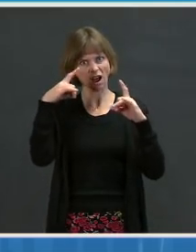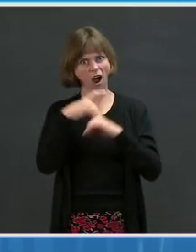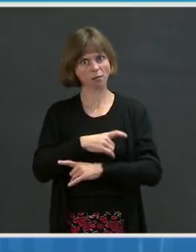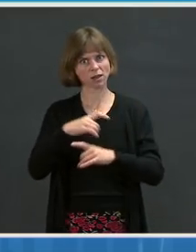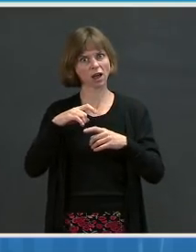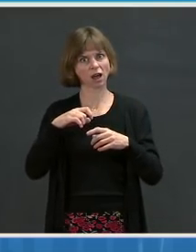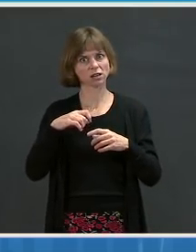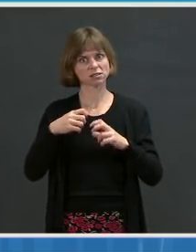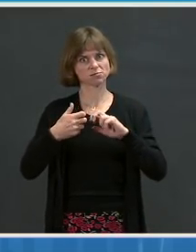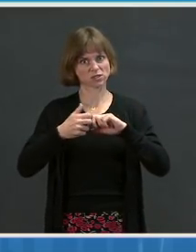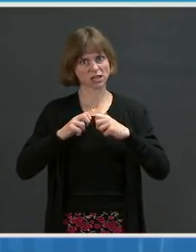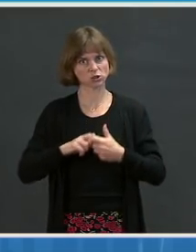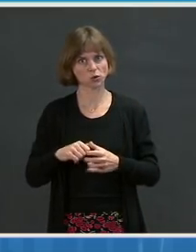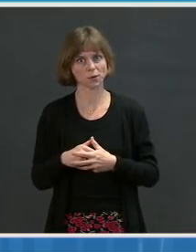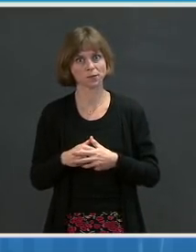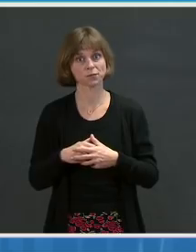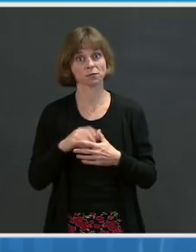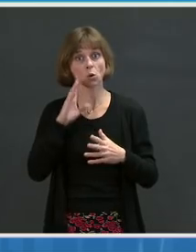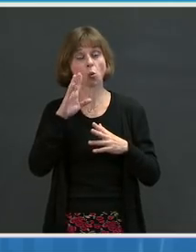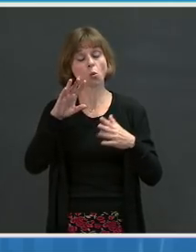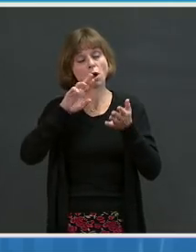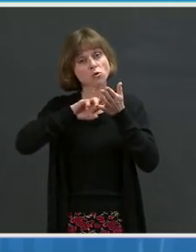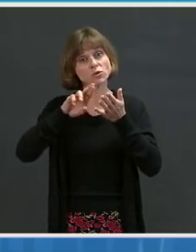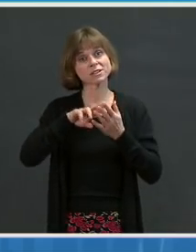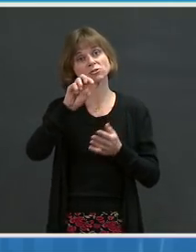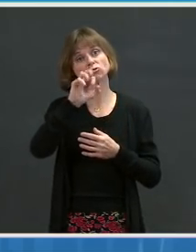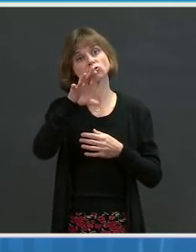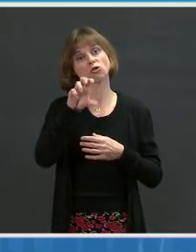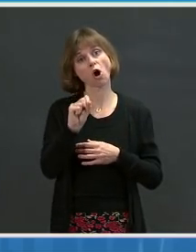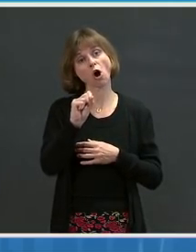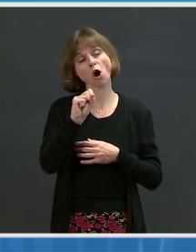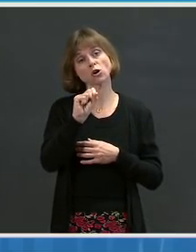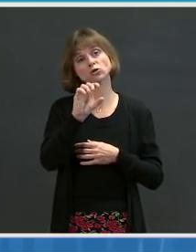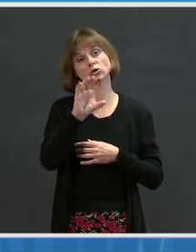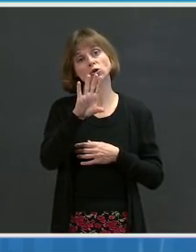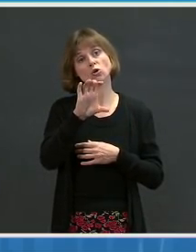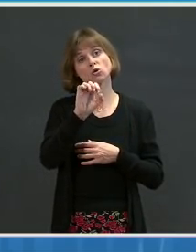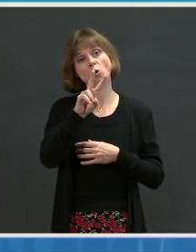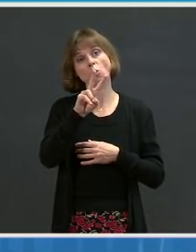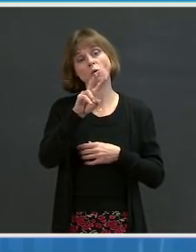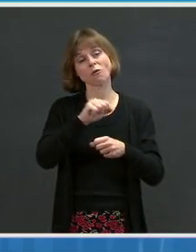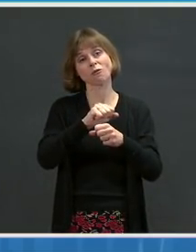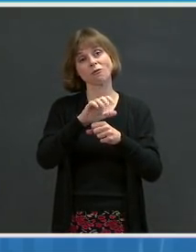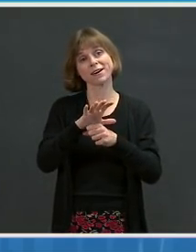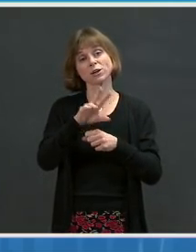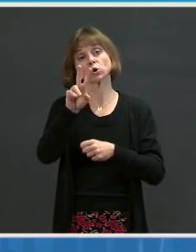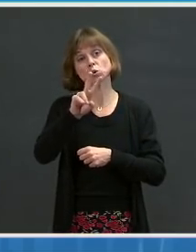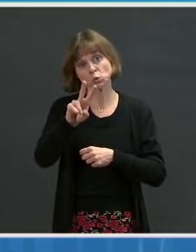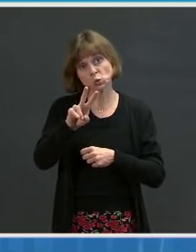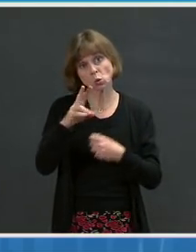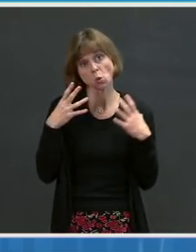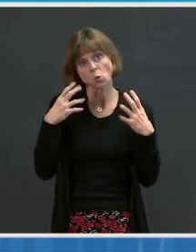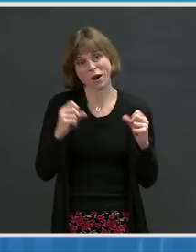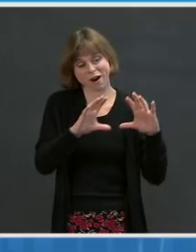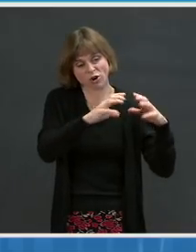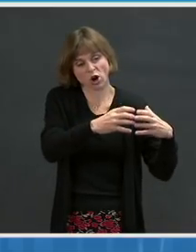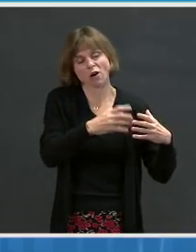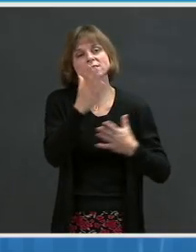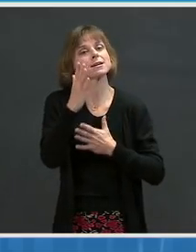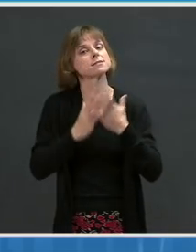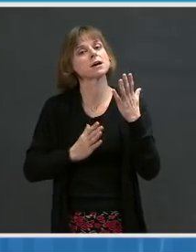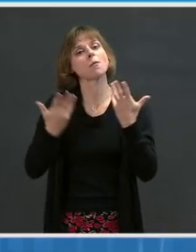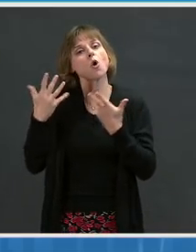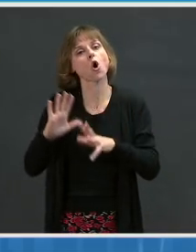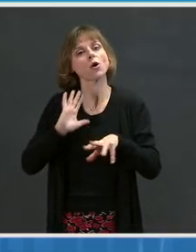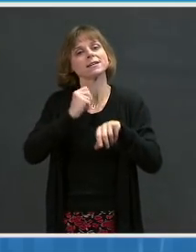will be looking at SARS-CoV-2 recovery cohorts, some that are already established and some that